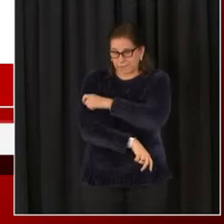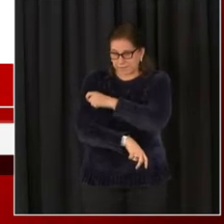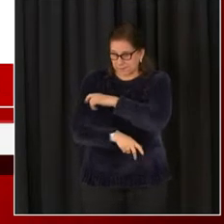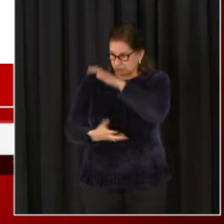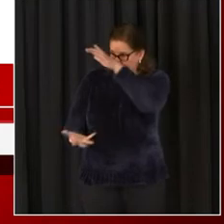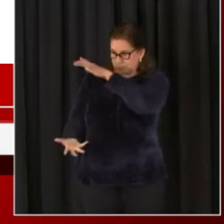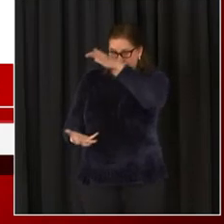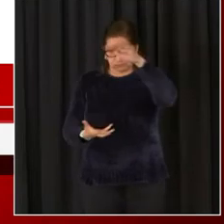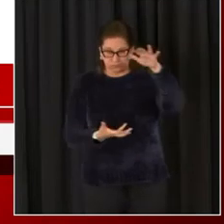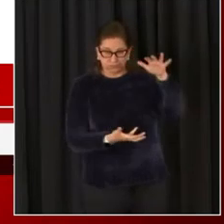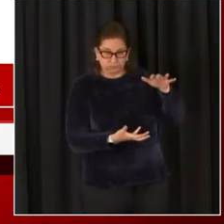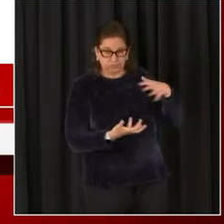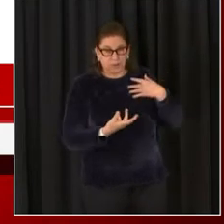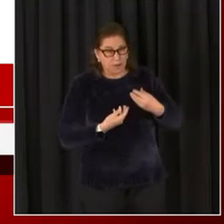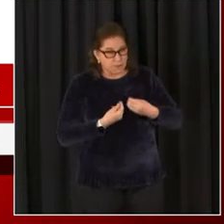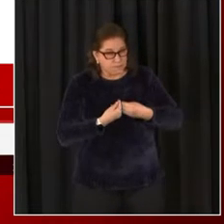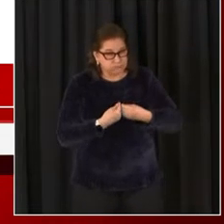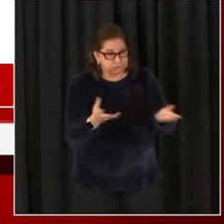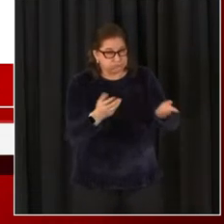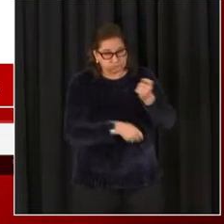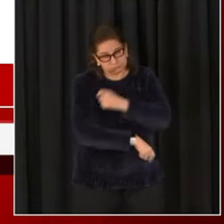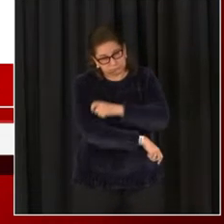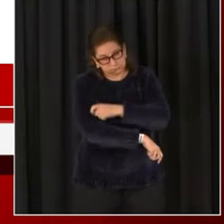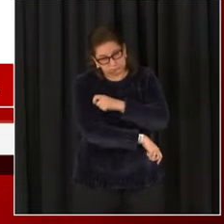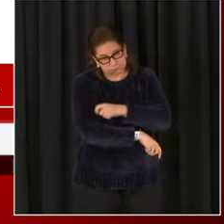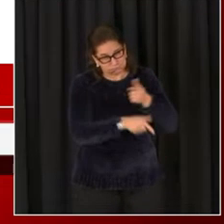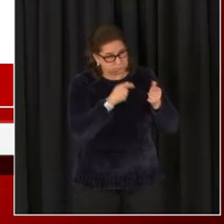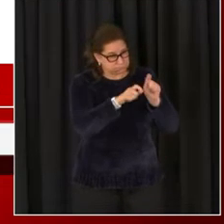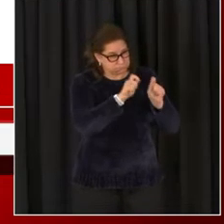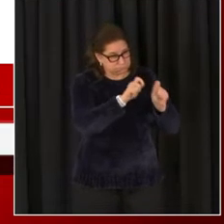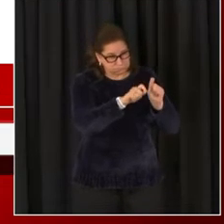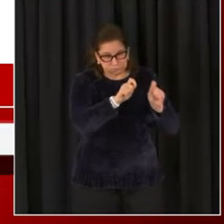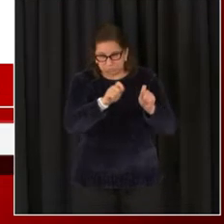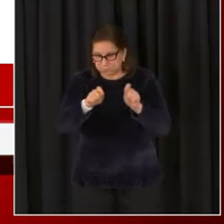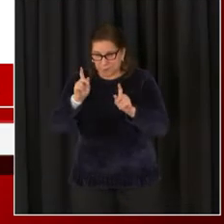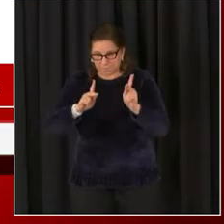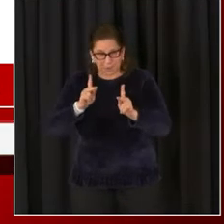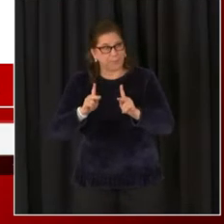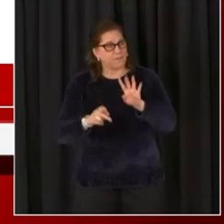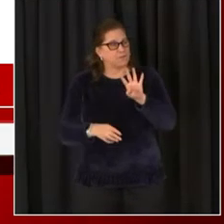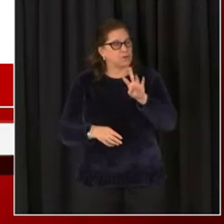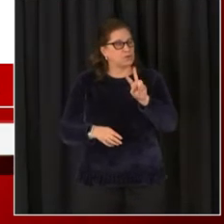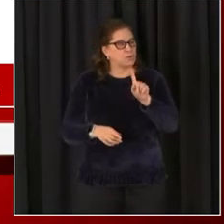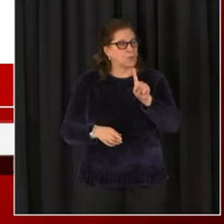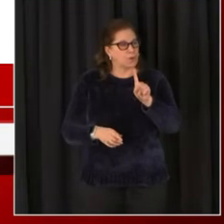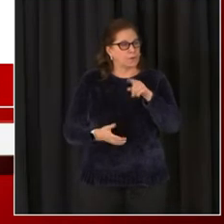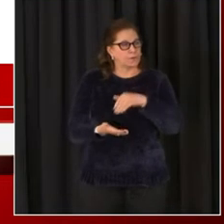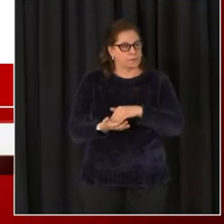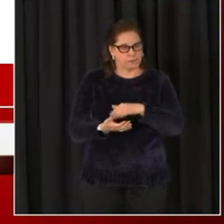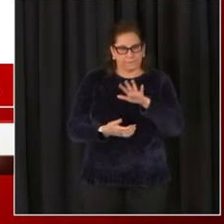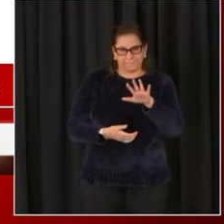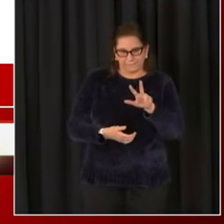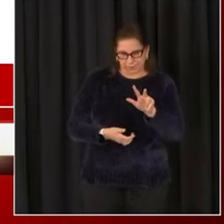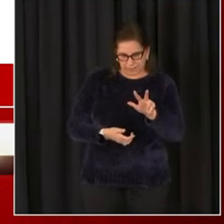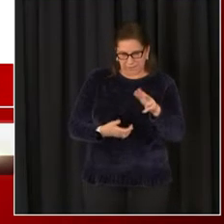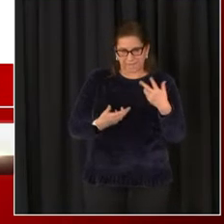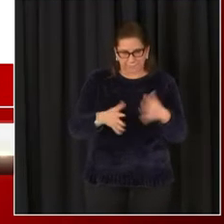over 41,000 doses, and we have had 6,500 additional doses